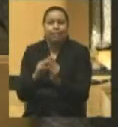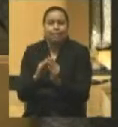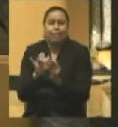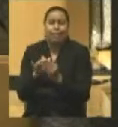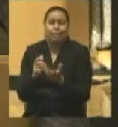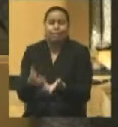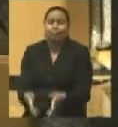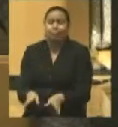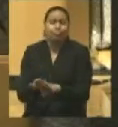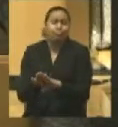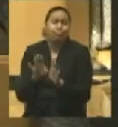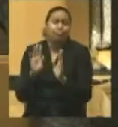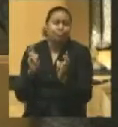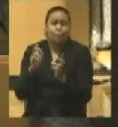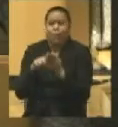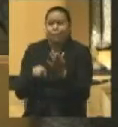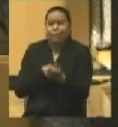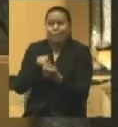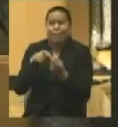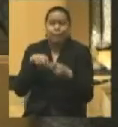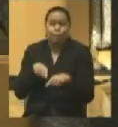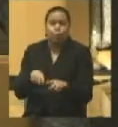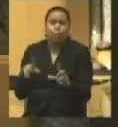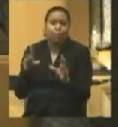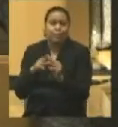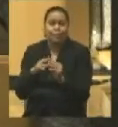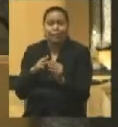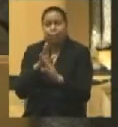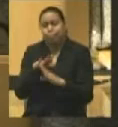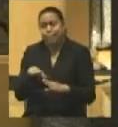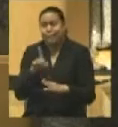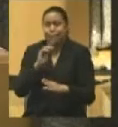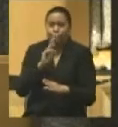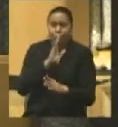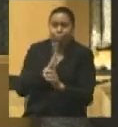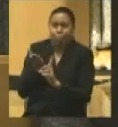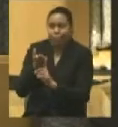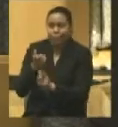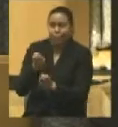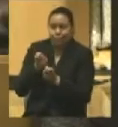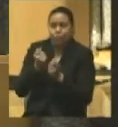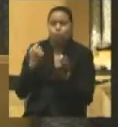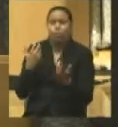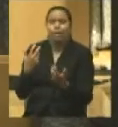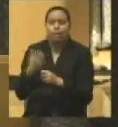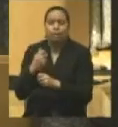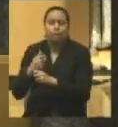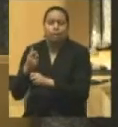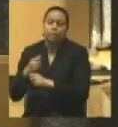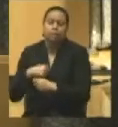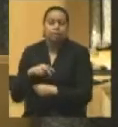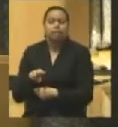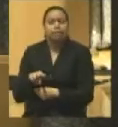book to me about exactly what went on in the convention that the peace Democrats could get so much. But at any rate, that's my